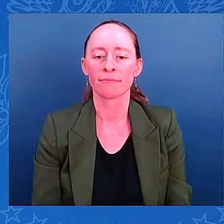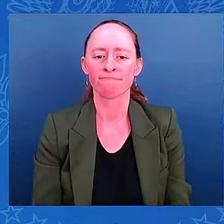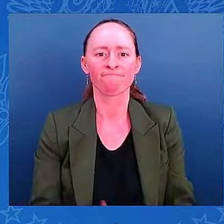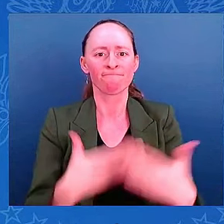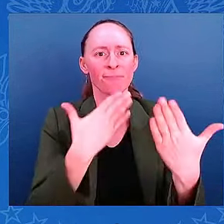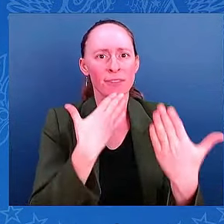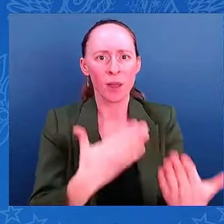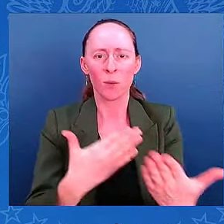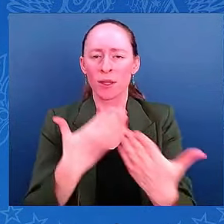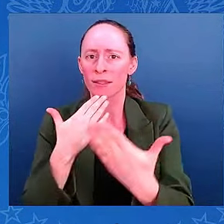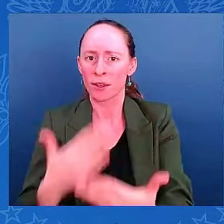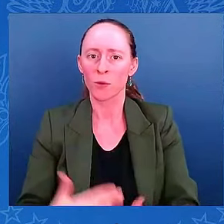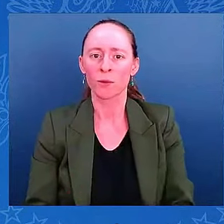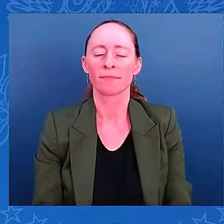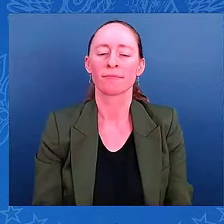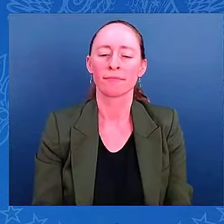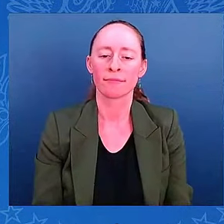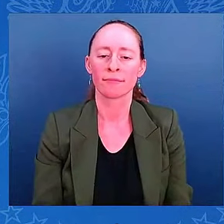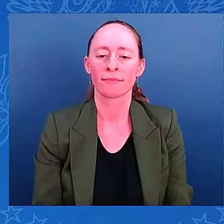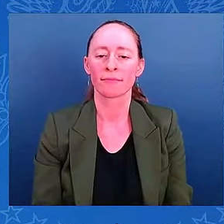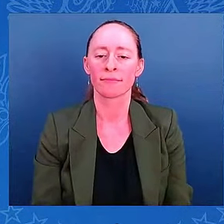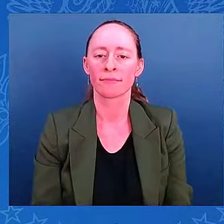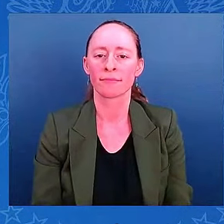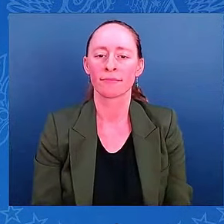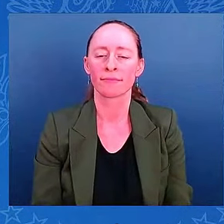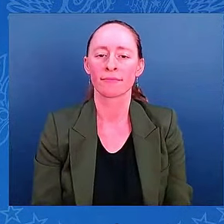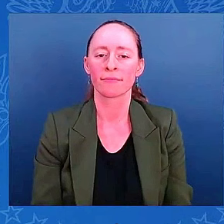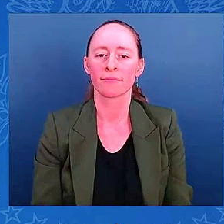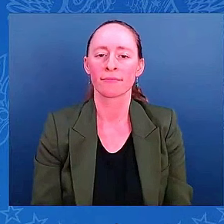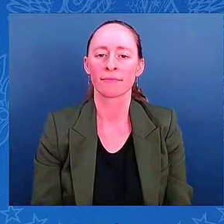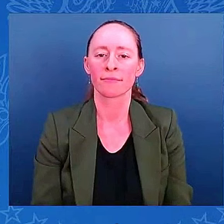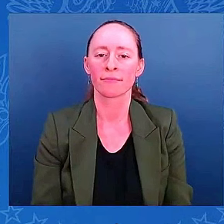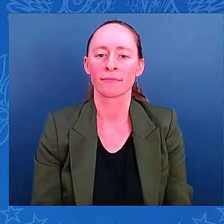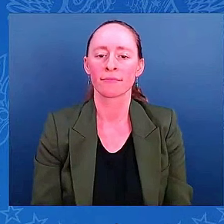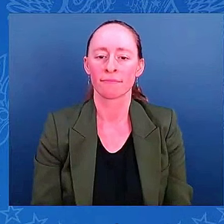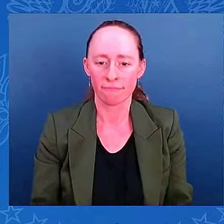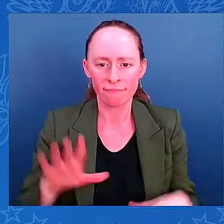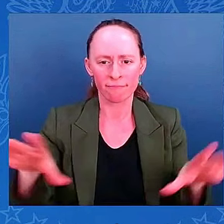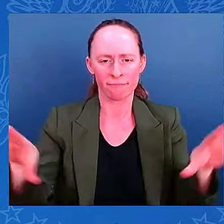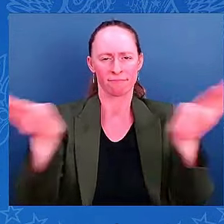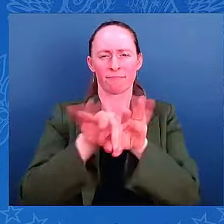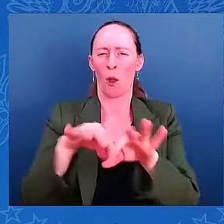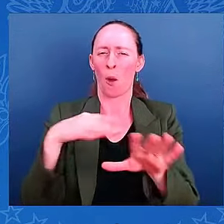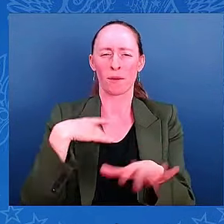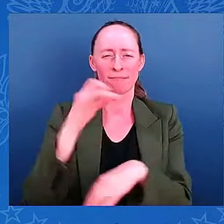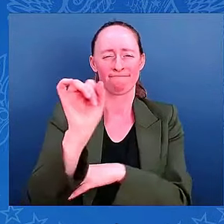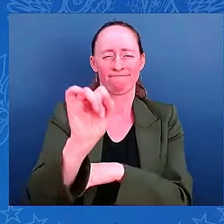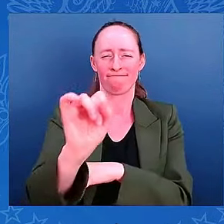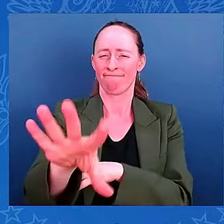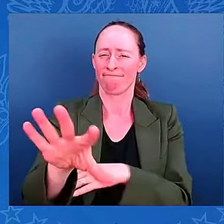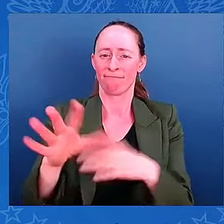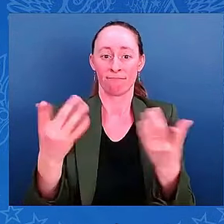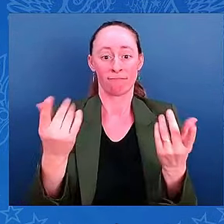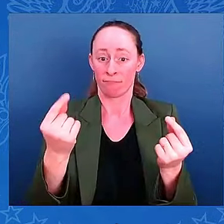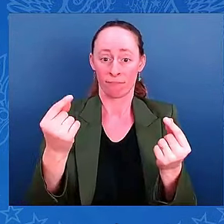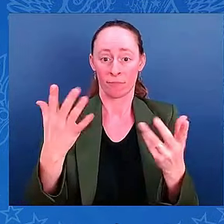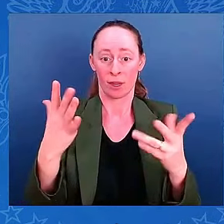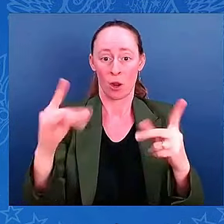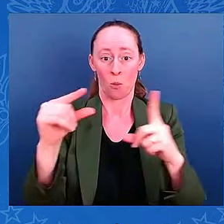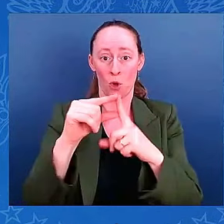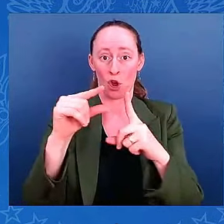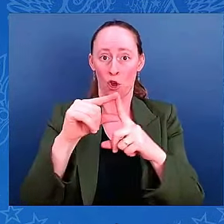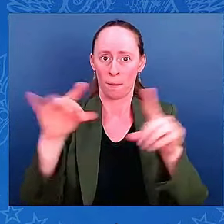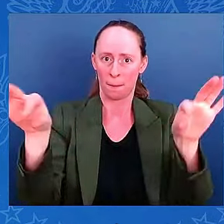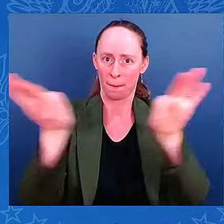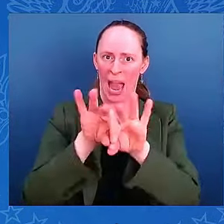the important phrase, the words matter. I want to thank you for the strength and moral clarity with which you have been